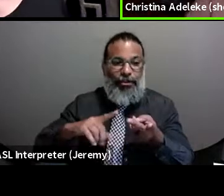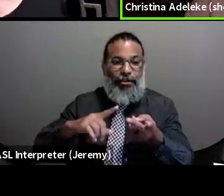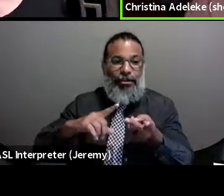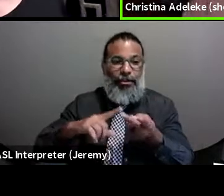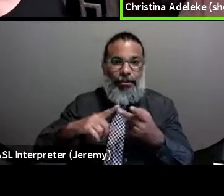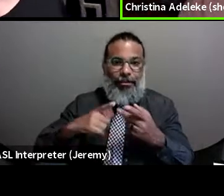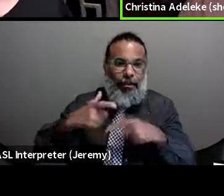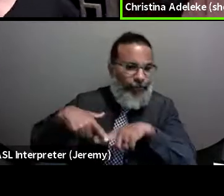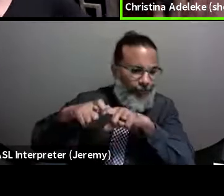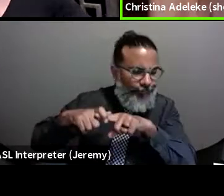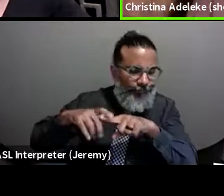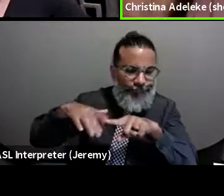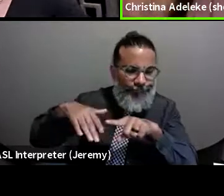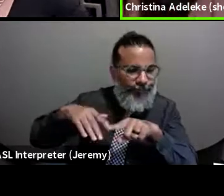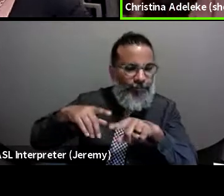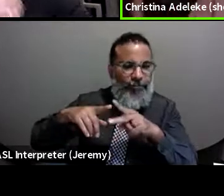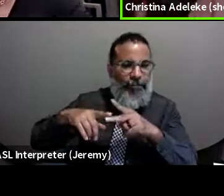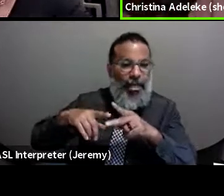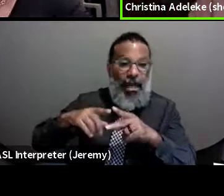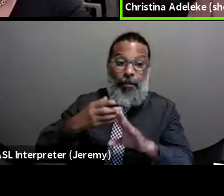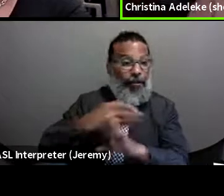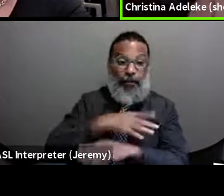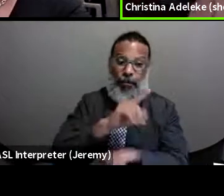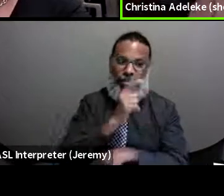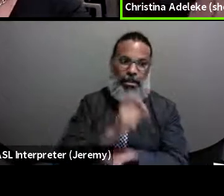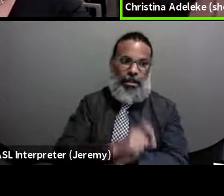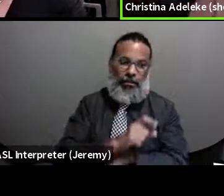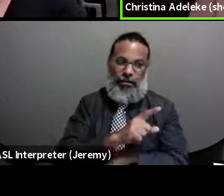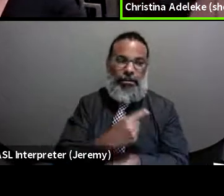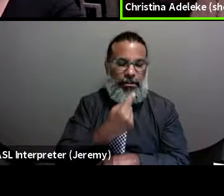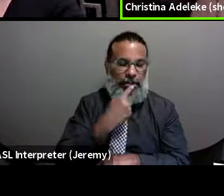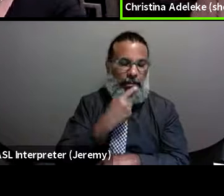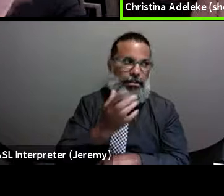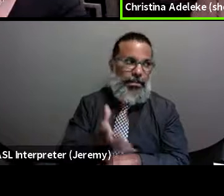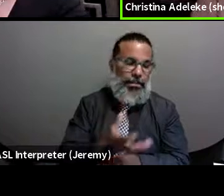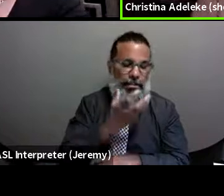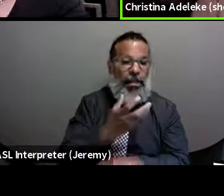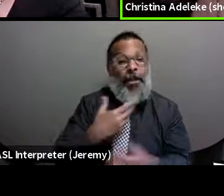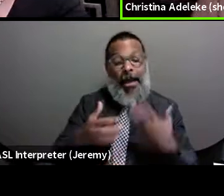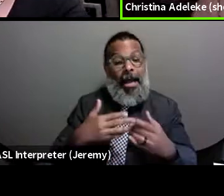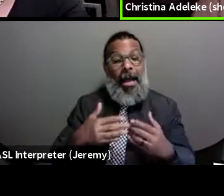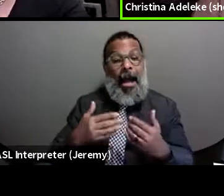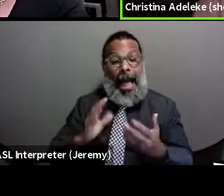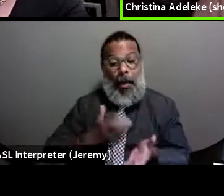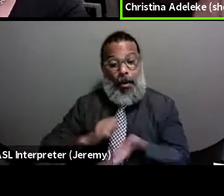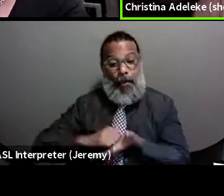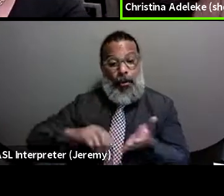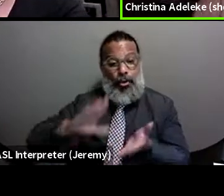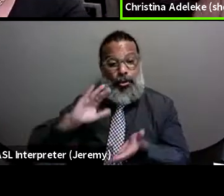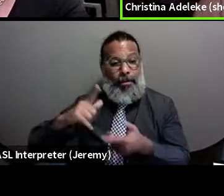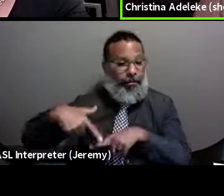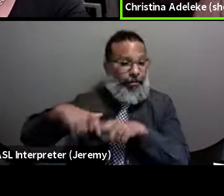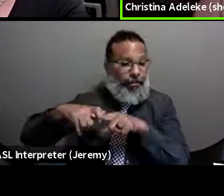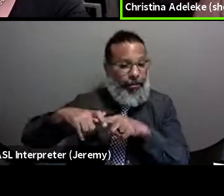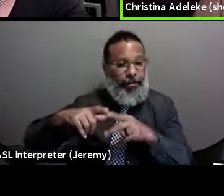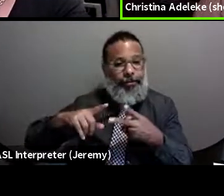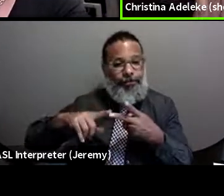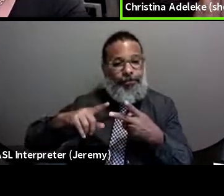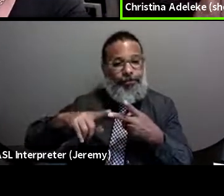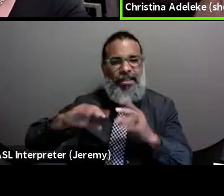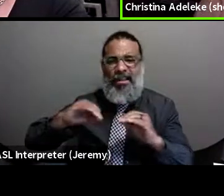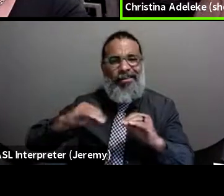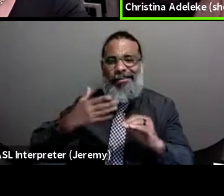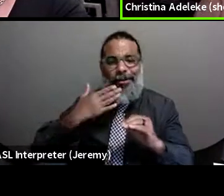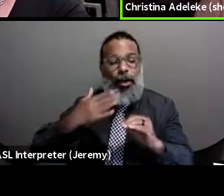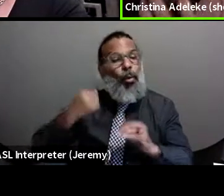limbo, and that was even before Texas, which sucks, but yeah, no, not anything good. I